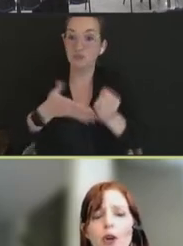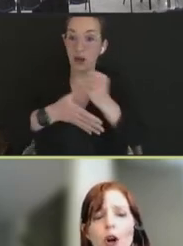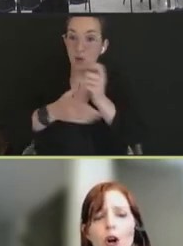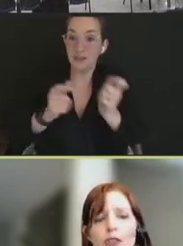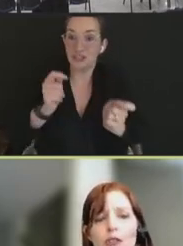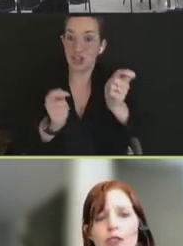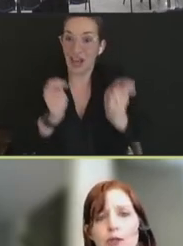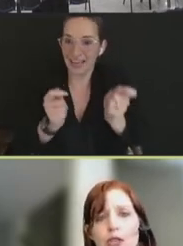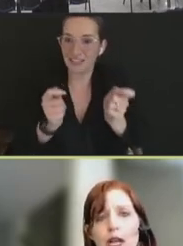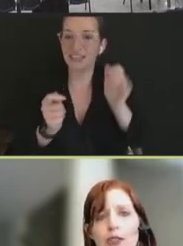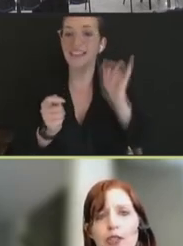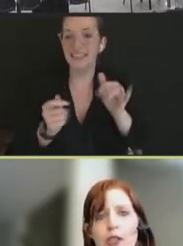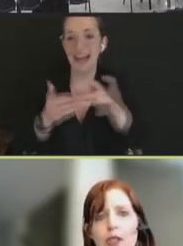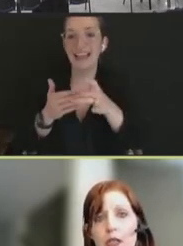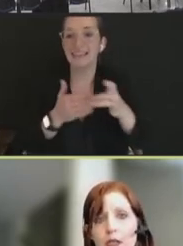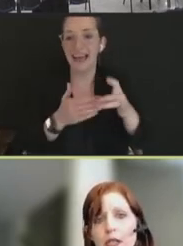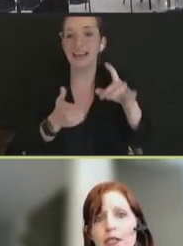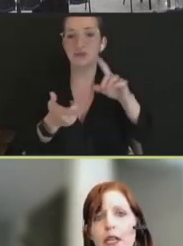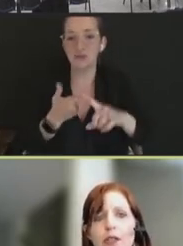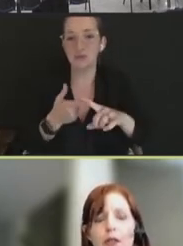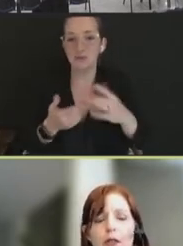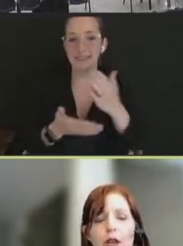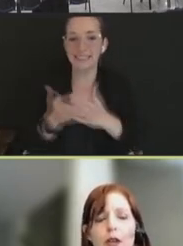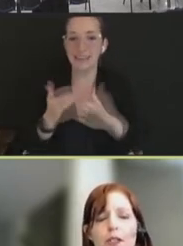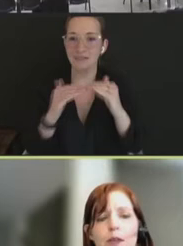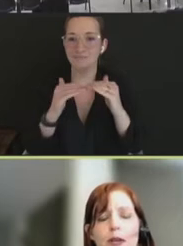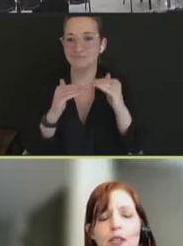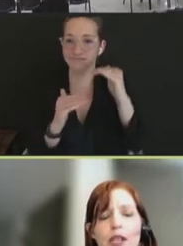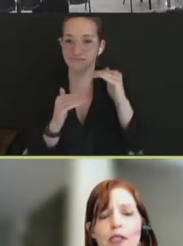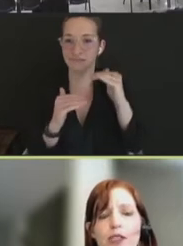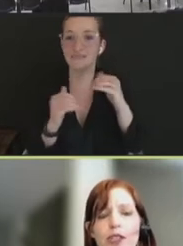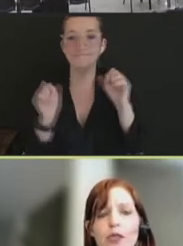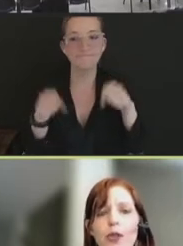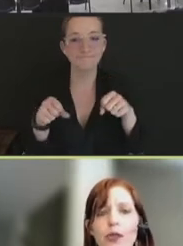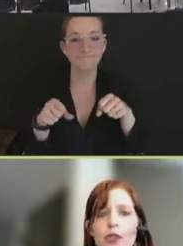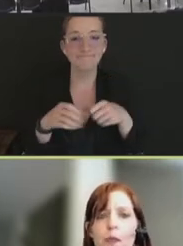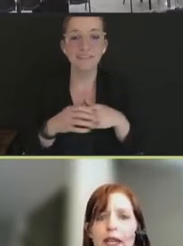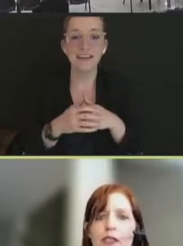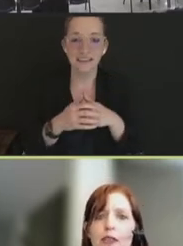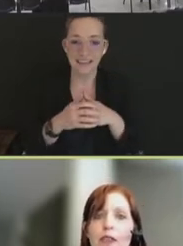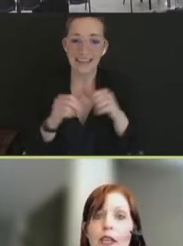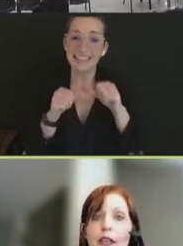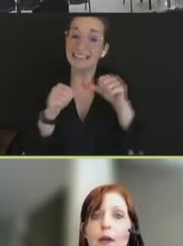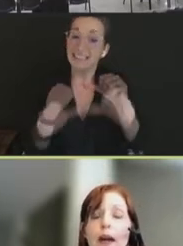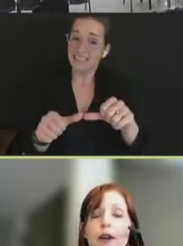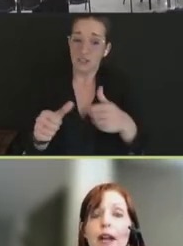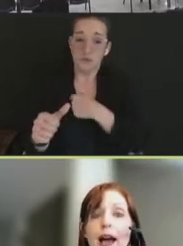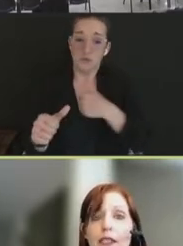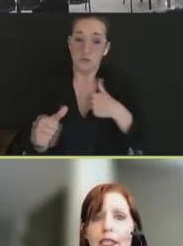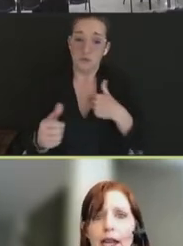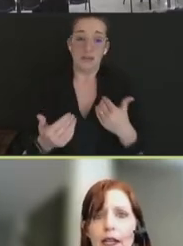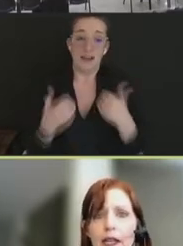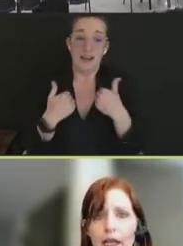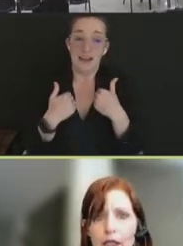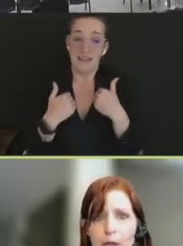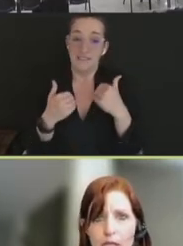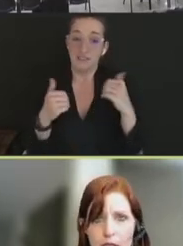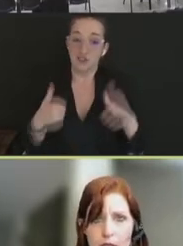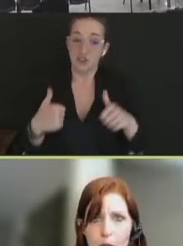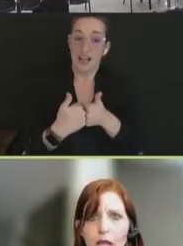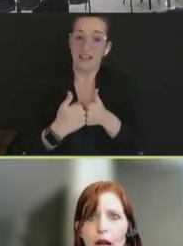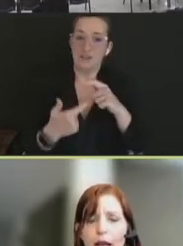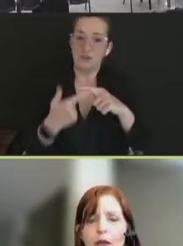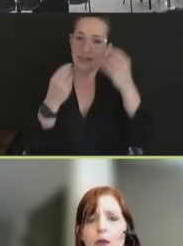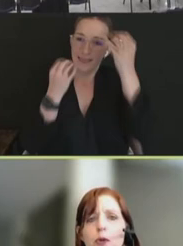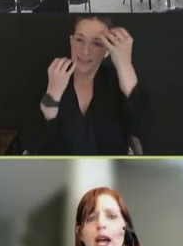There were also some challenges and continue to be challenges with respect to thinking about allocating a limited